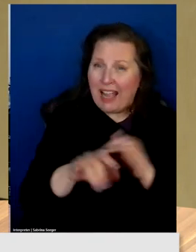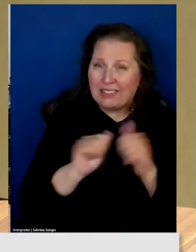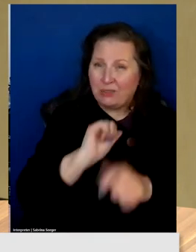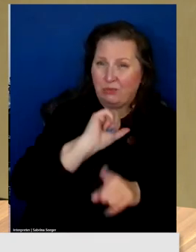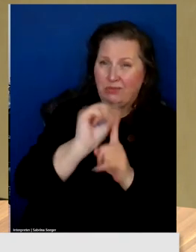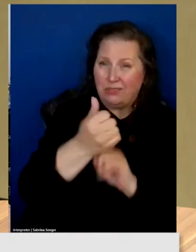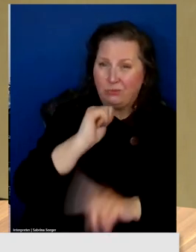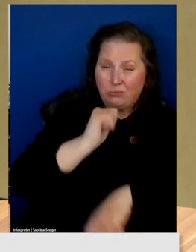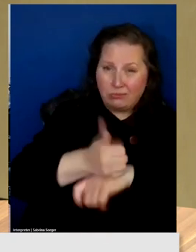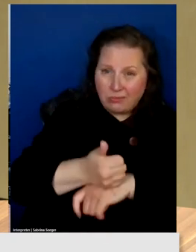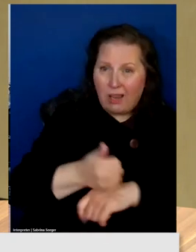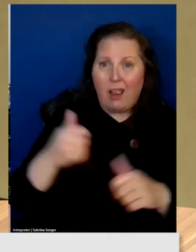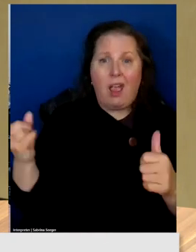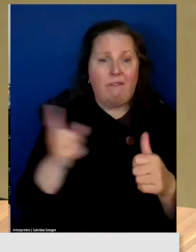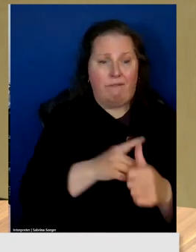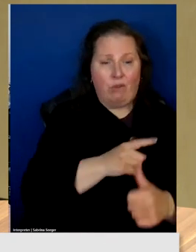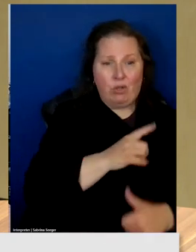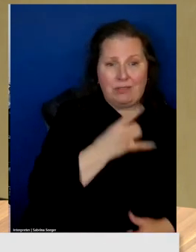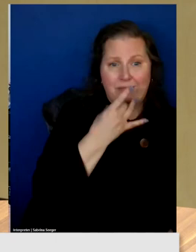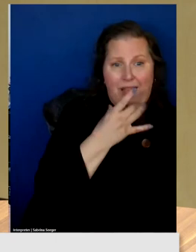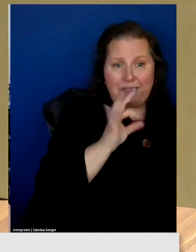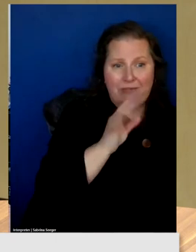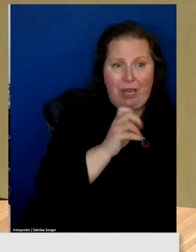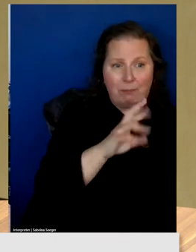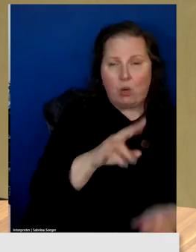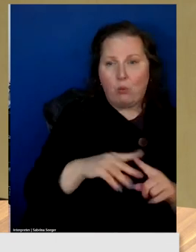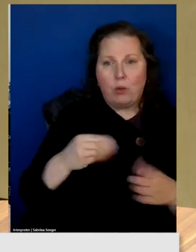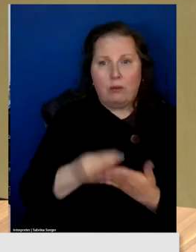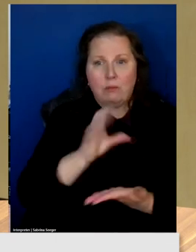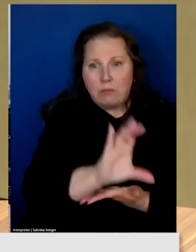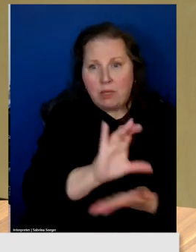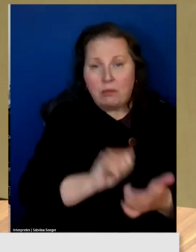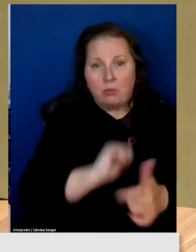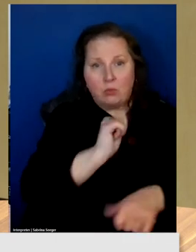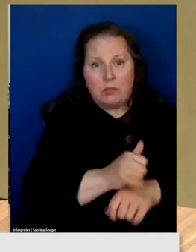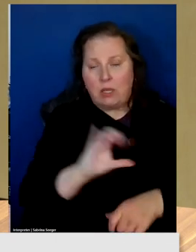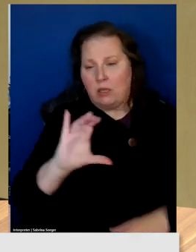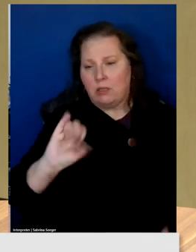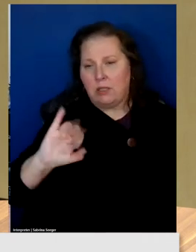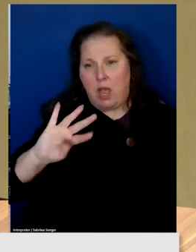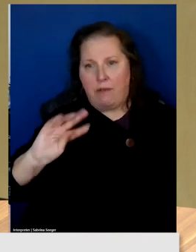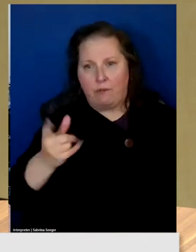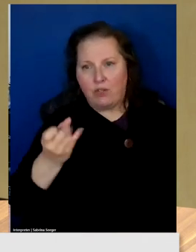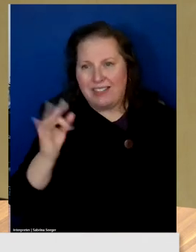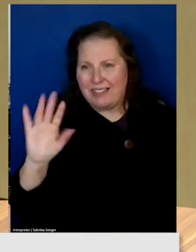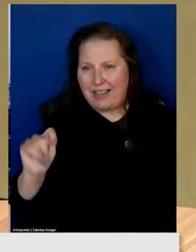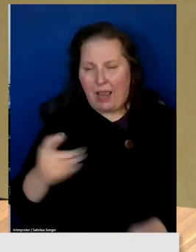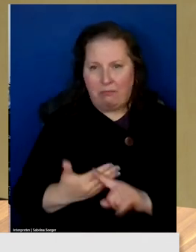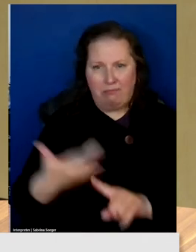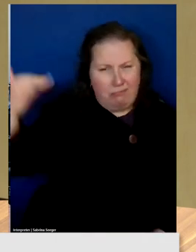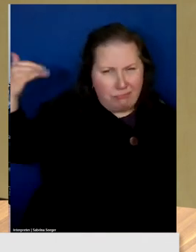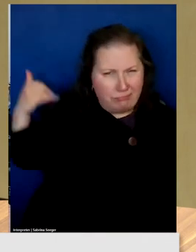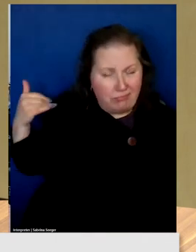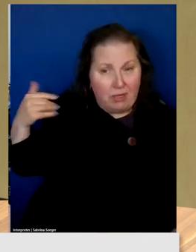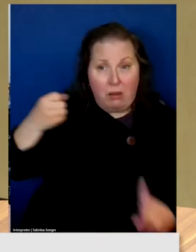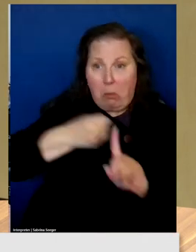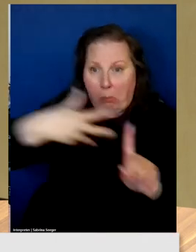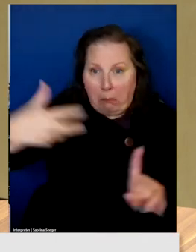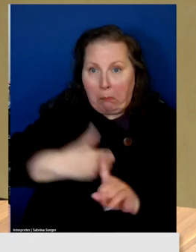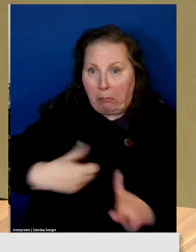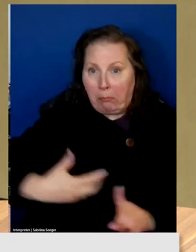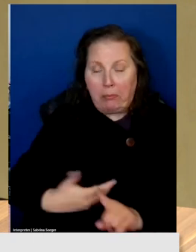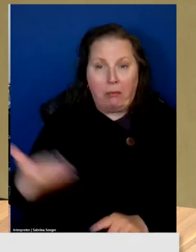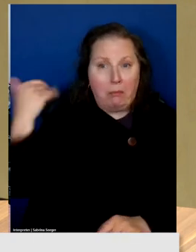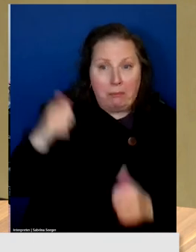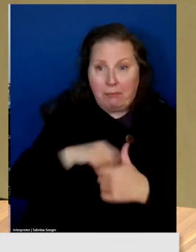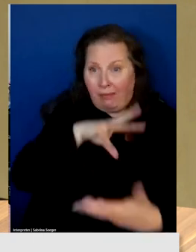on some of first lights fiber because we granted the money to sovereign at in the beginning. That has never been a lab elaborated or elucidated in